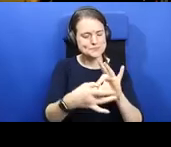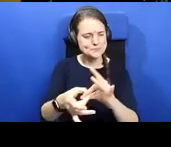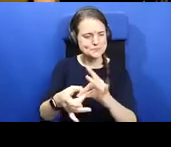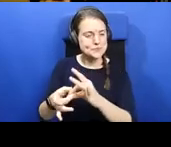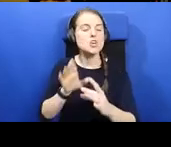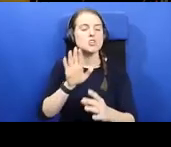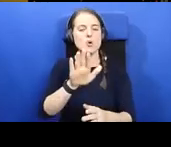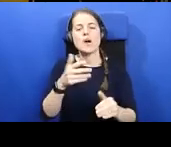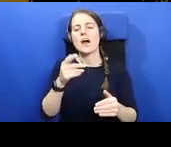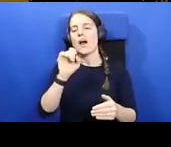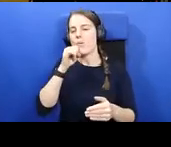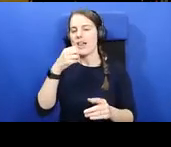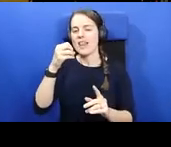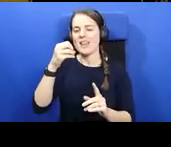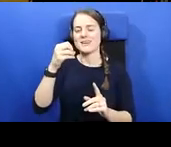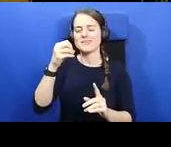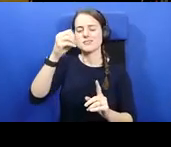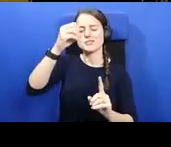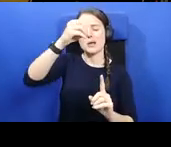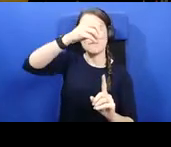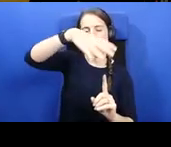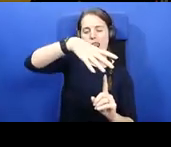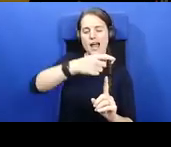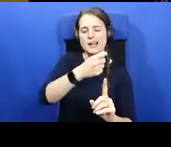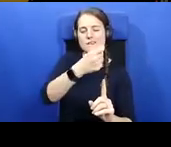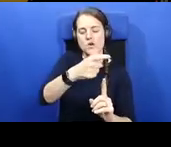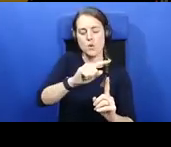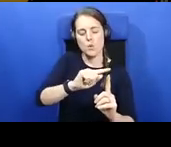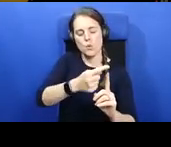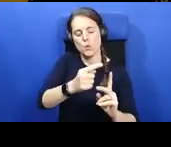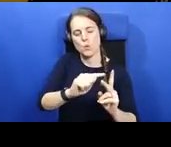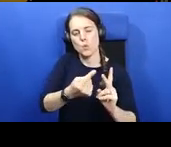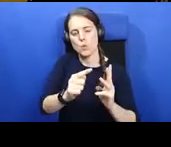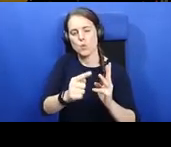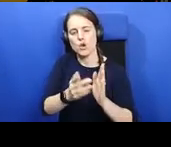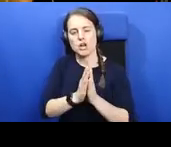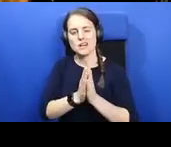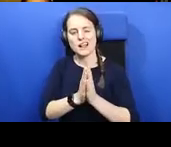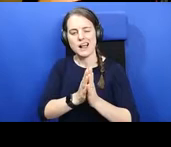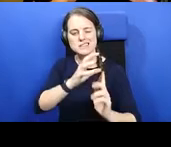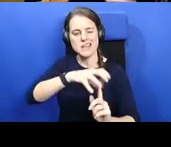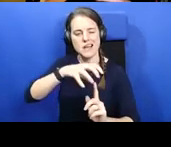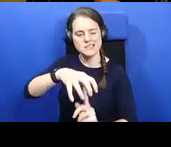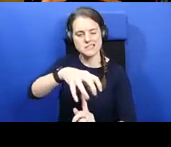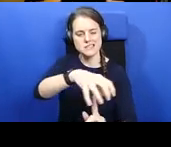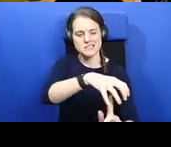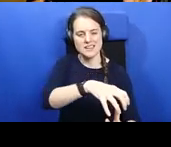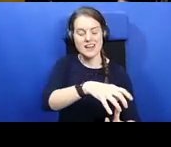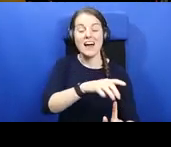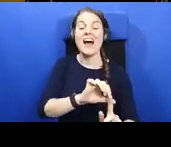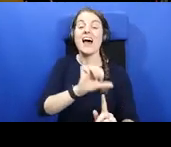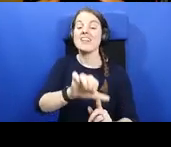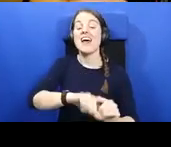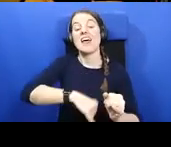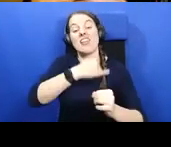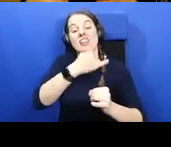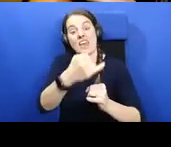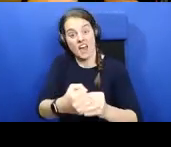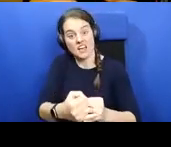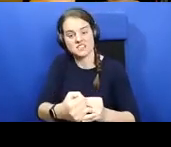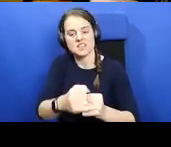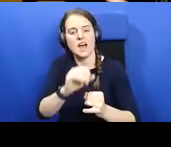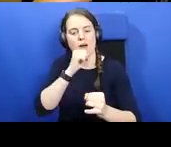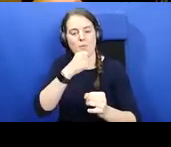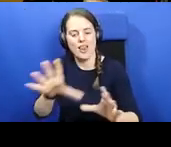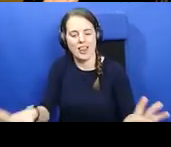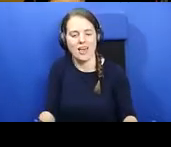I'm going to put spotlight on a few different ecclesiastical sites. And then what I'm hoping to do is at the end, I'll bring all of